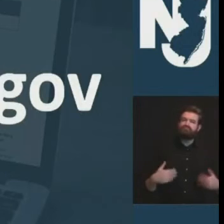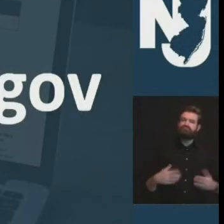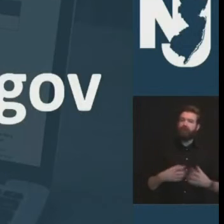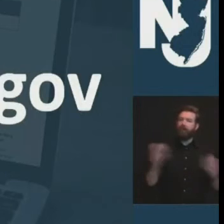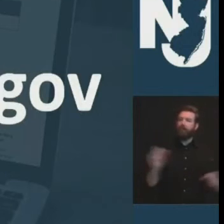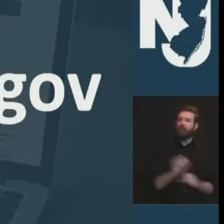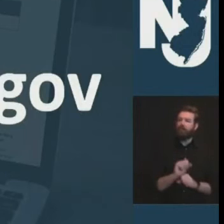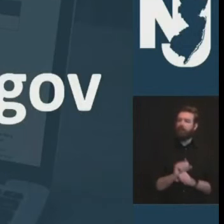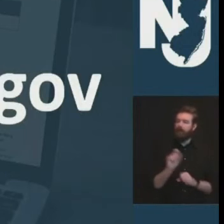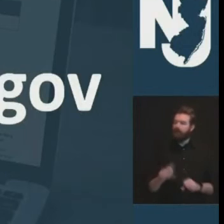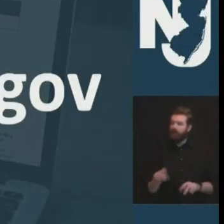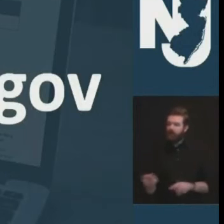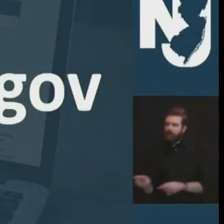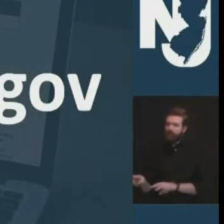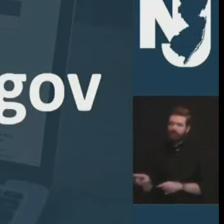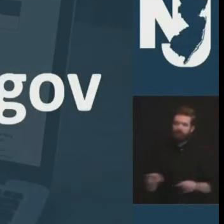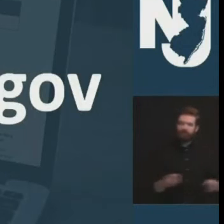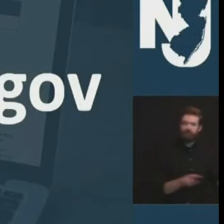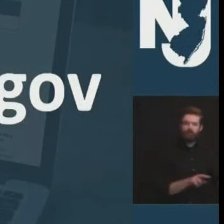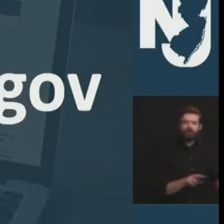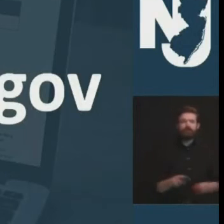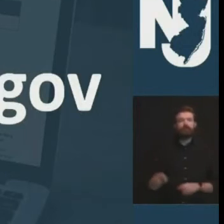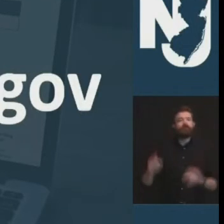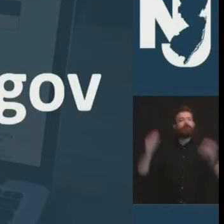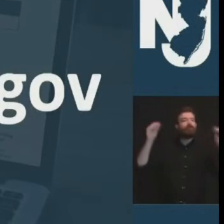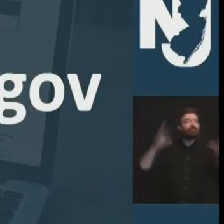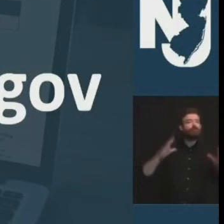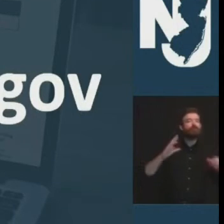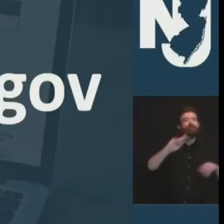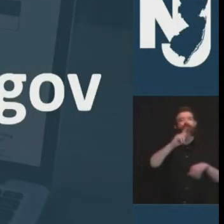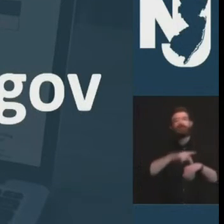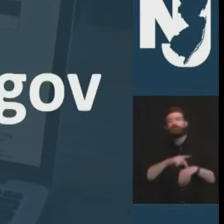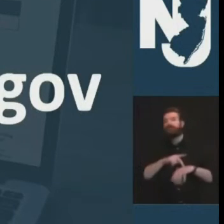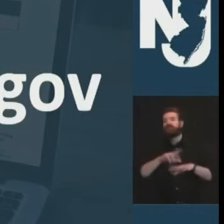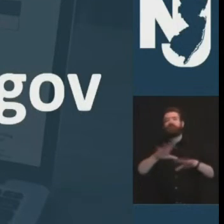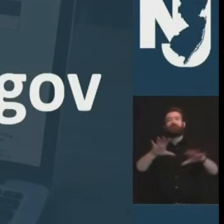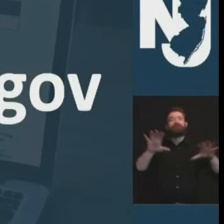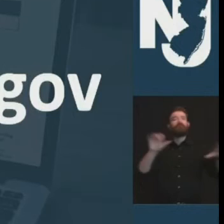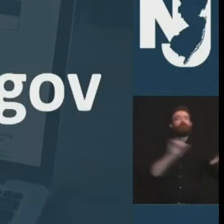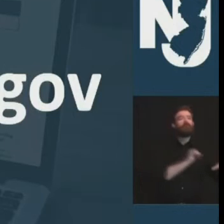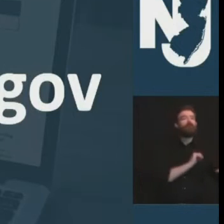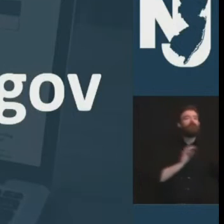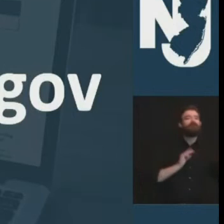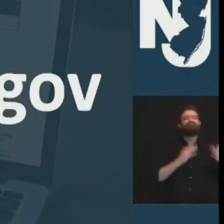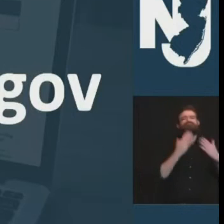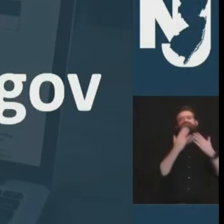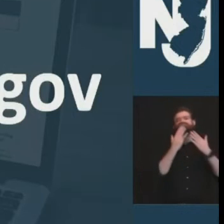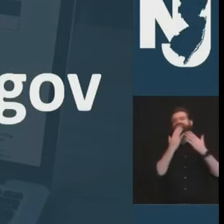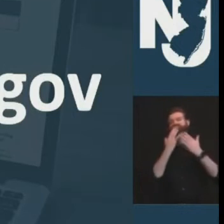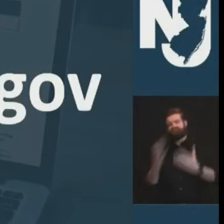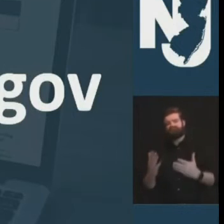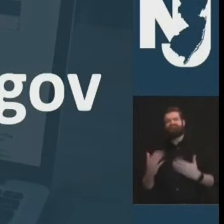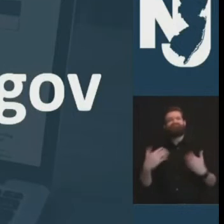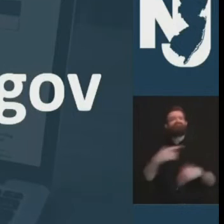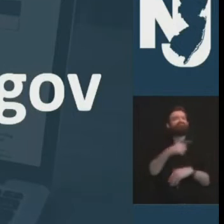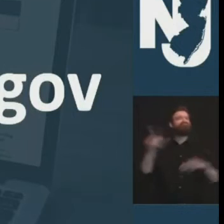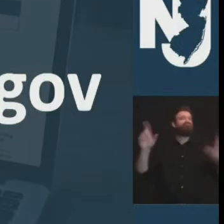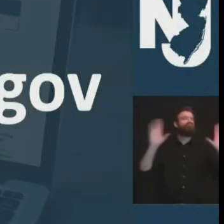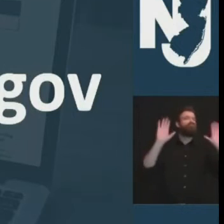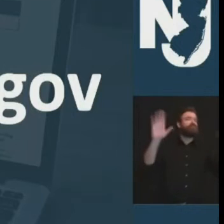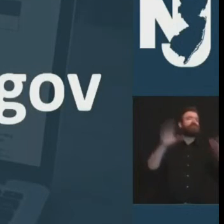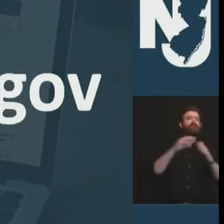um they are you know they are are leading in a time of extraordinary unusual